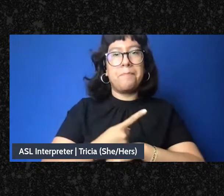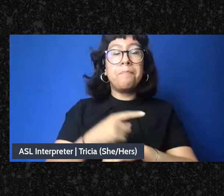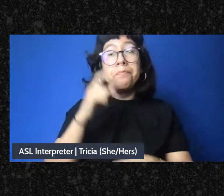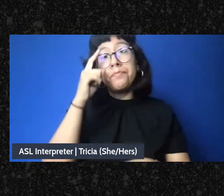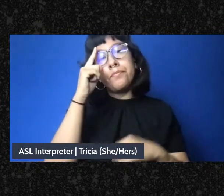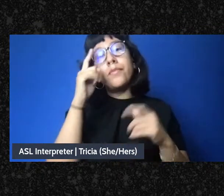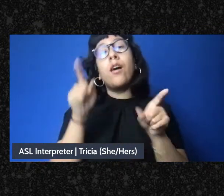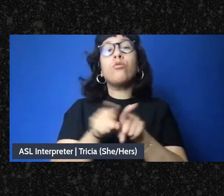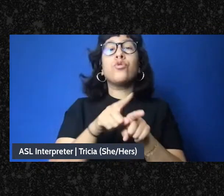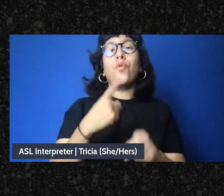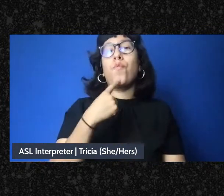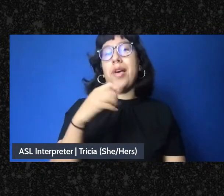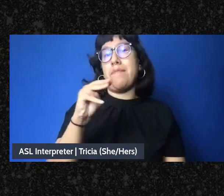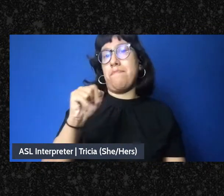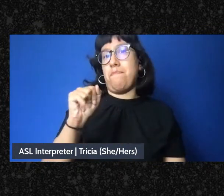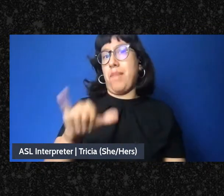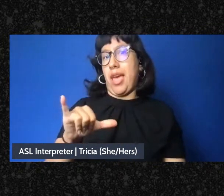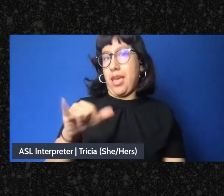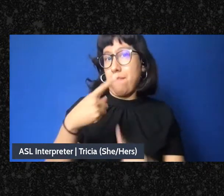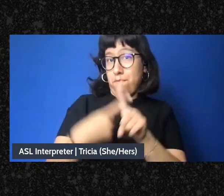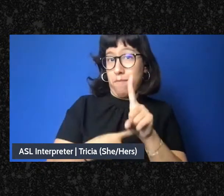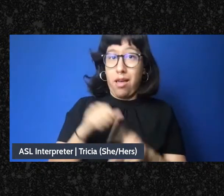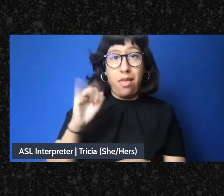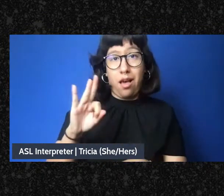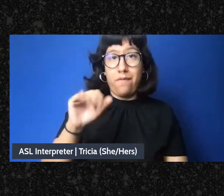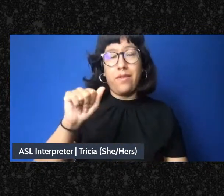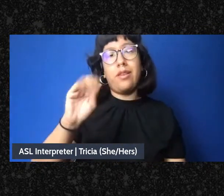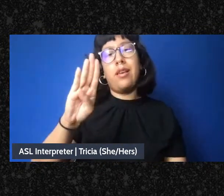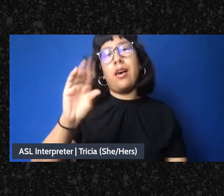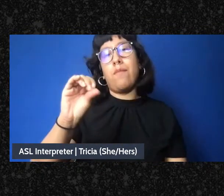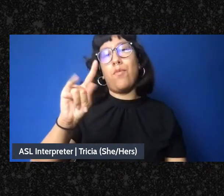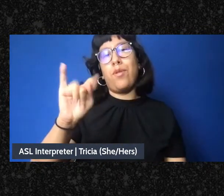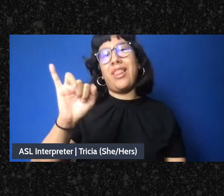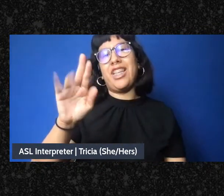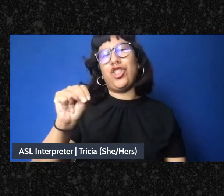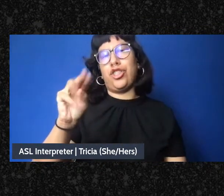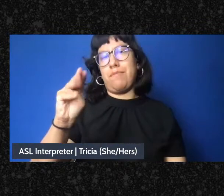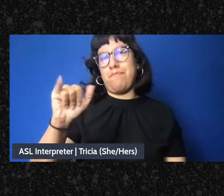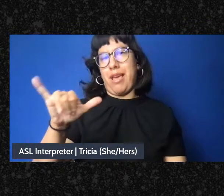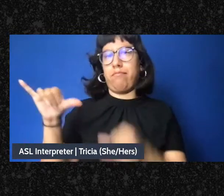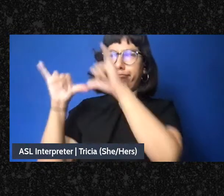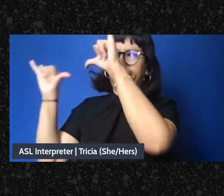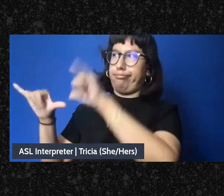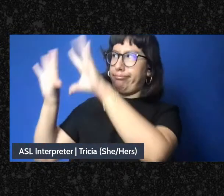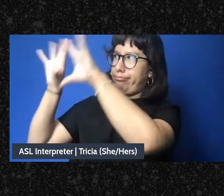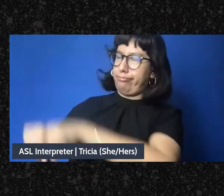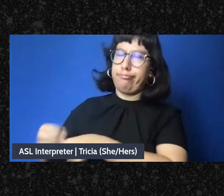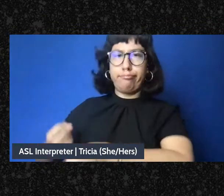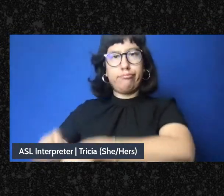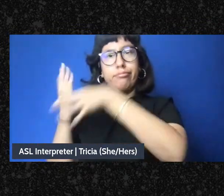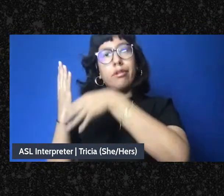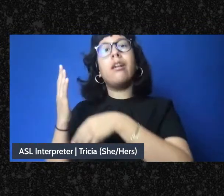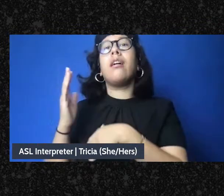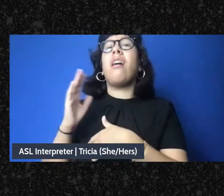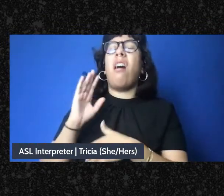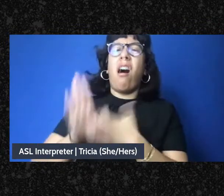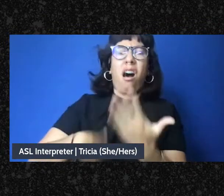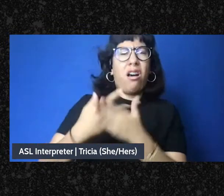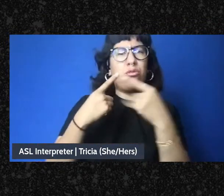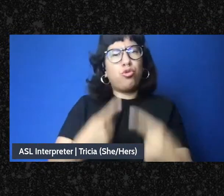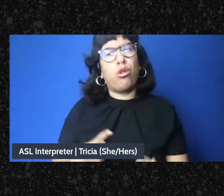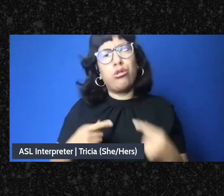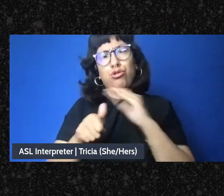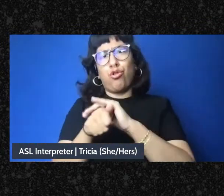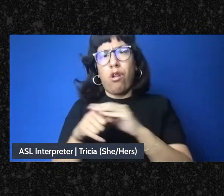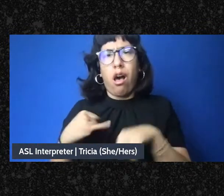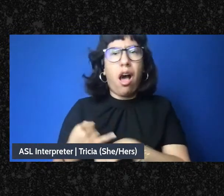that Redmay is also the month of Abolition May, which is a month of struggles all across Turtle Island to get cops